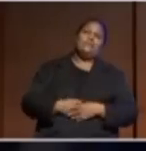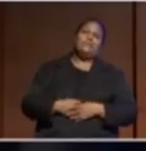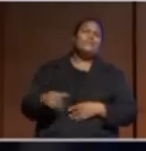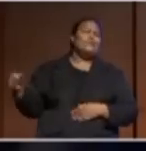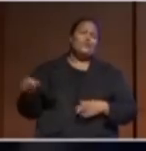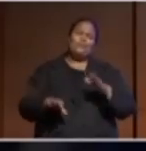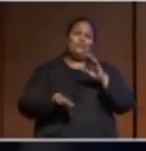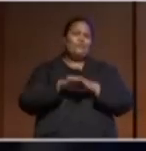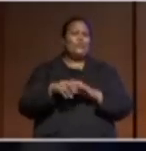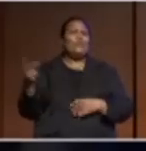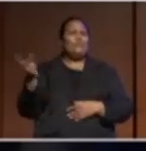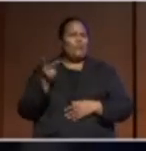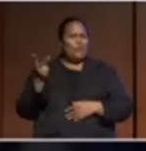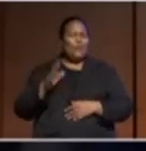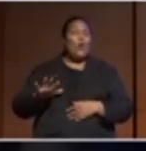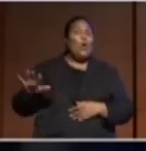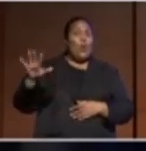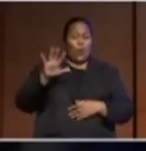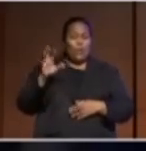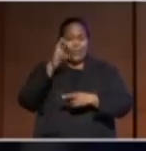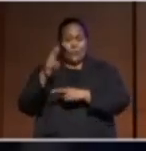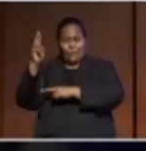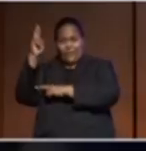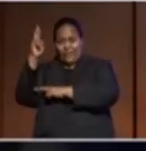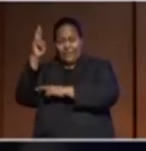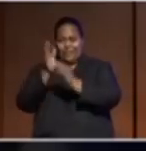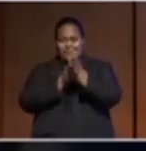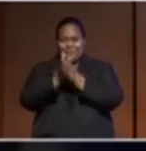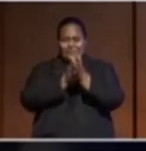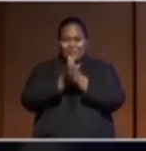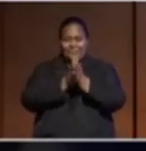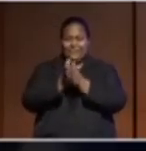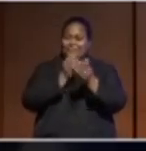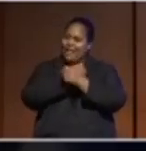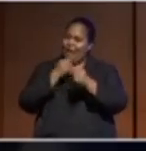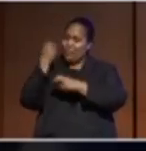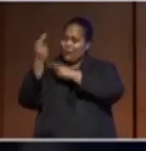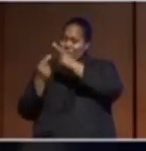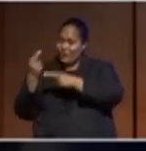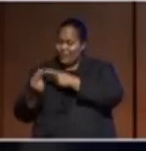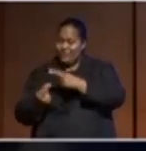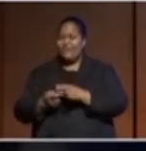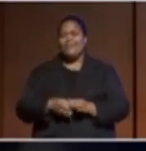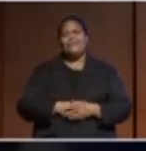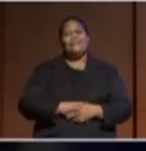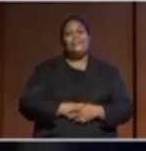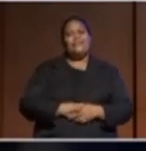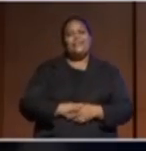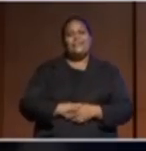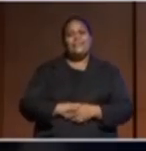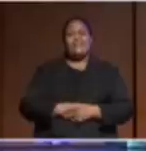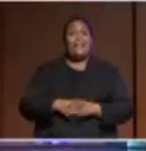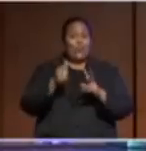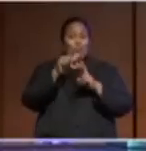both those who represent the aspirations of our next generation alongside the wisdom of those who